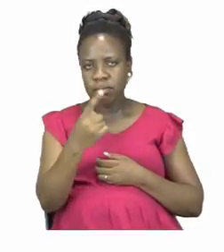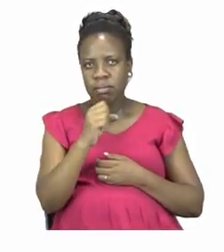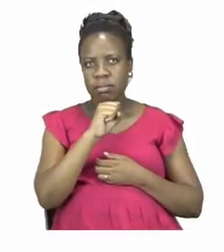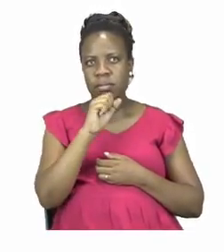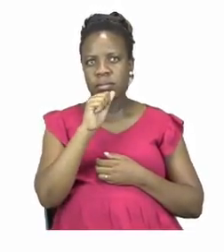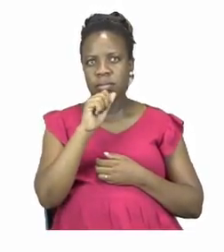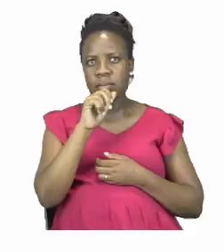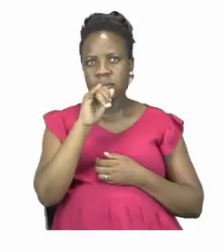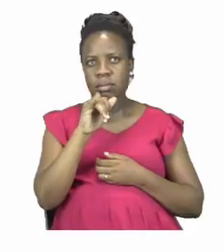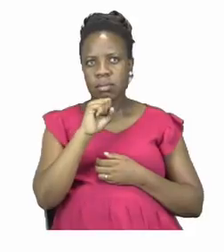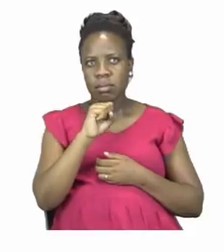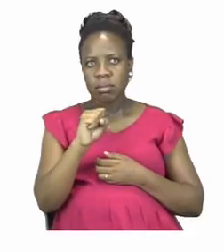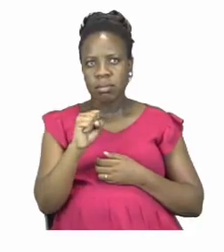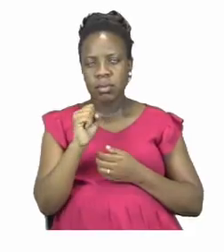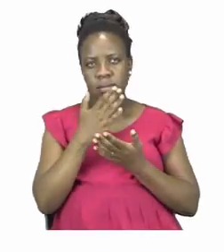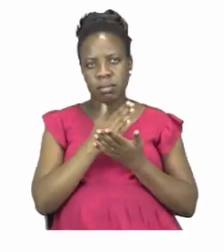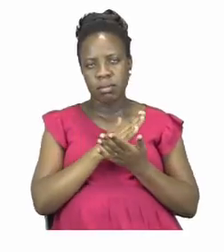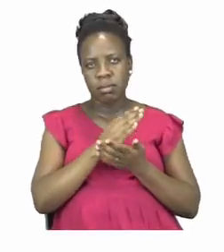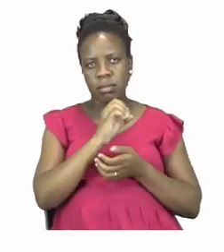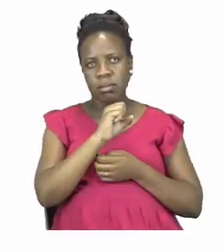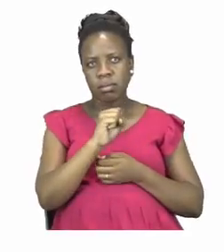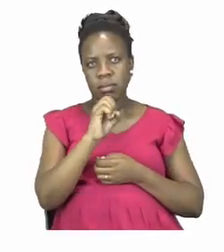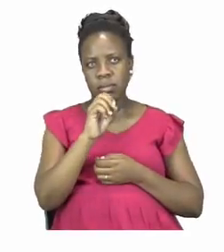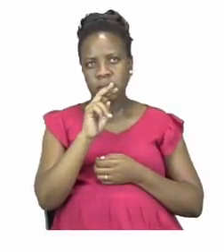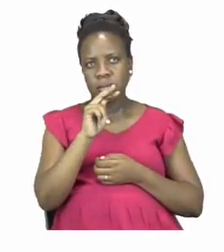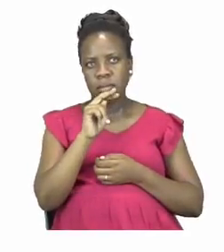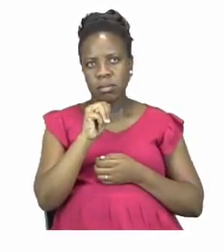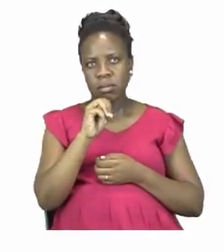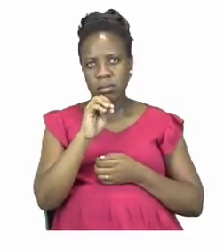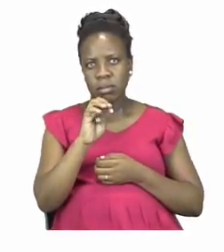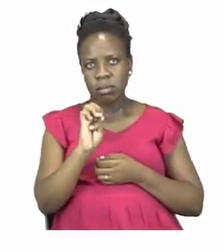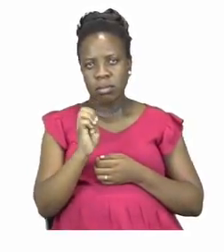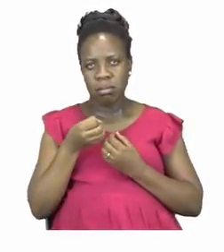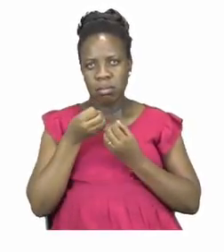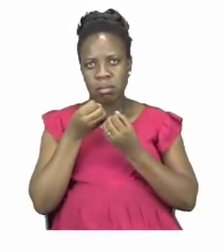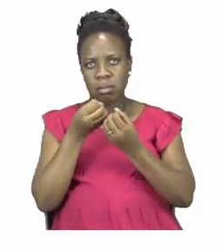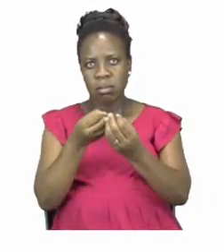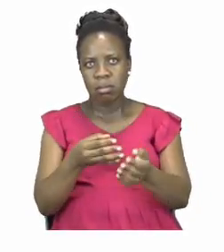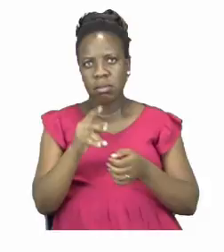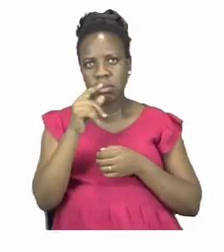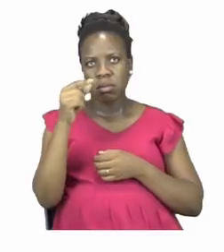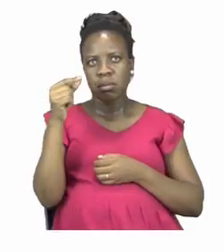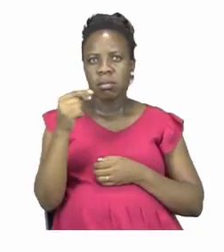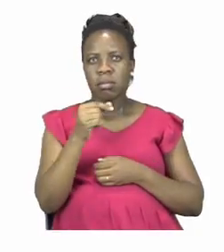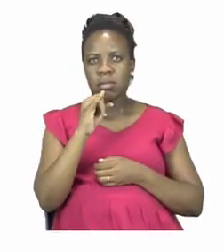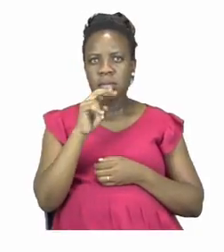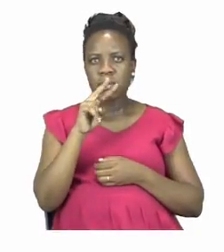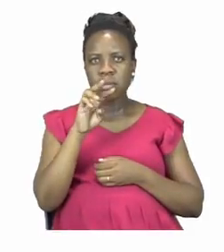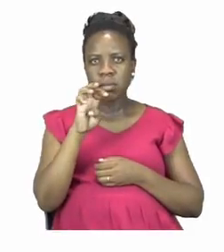you have to make your own sentence with the following words through, should,